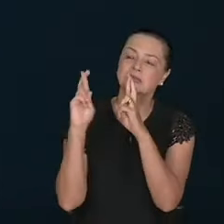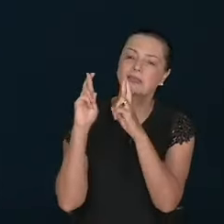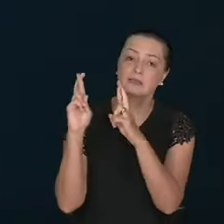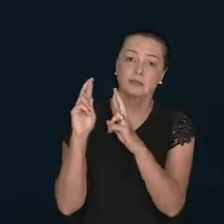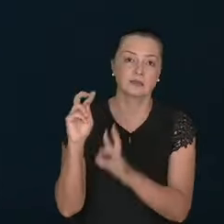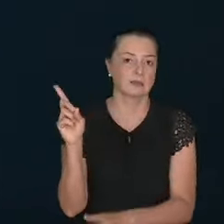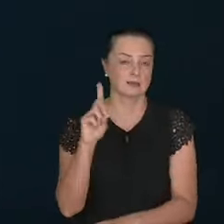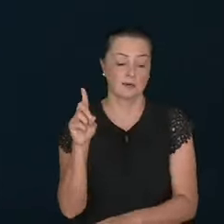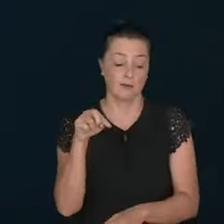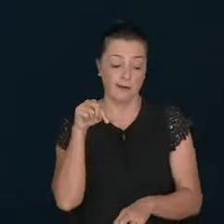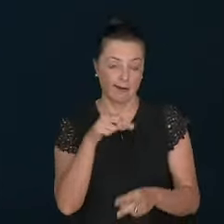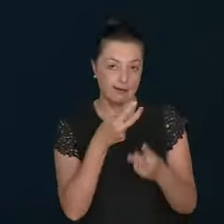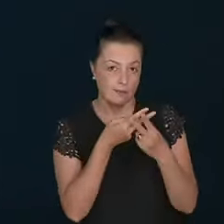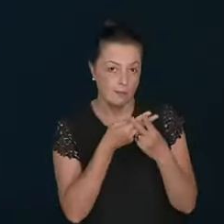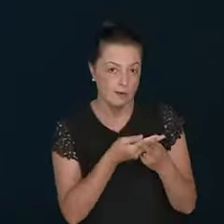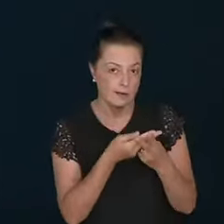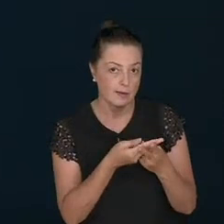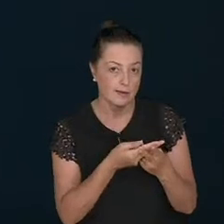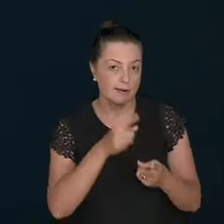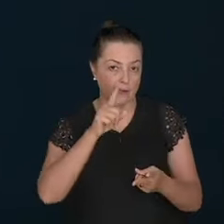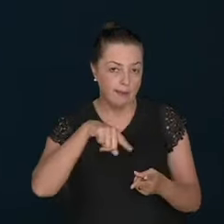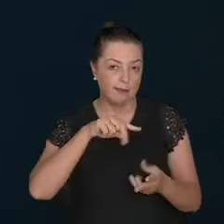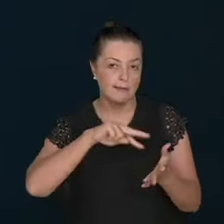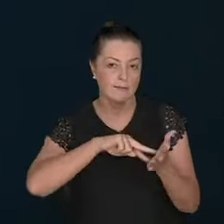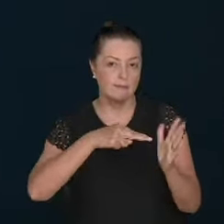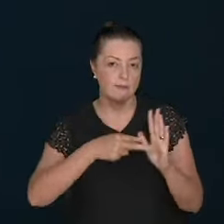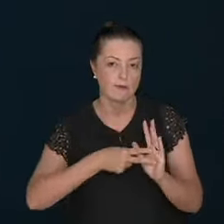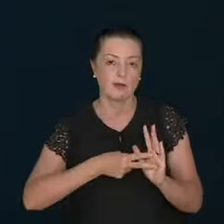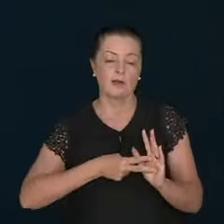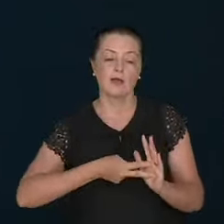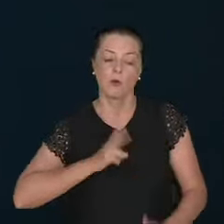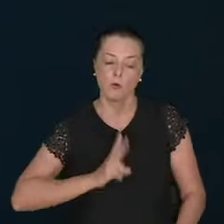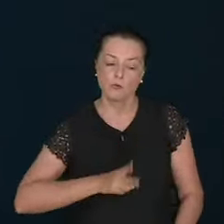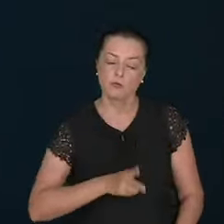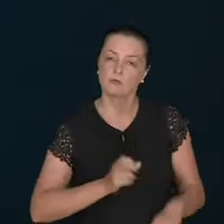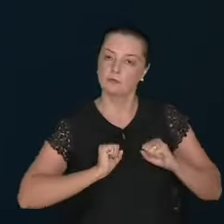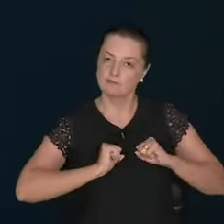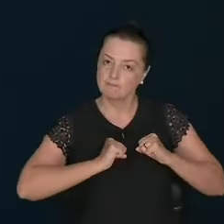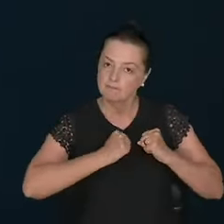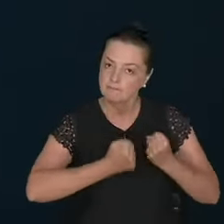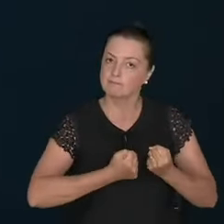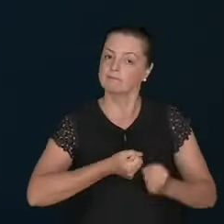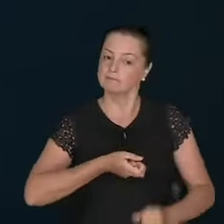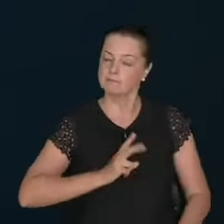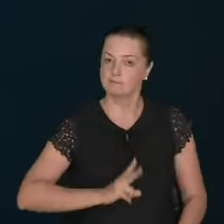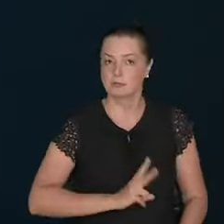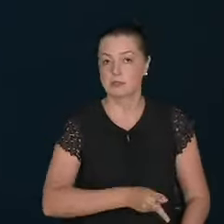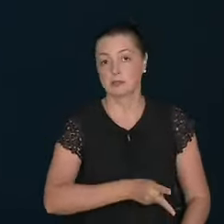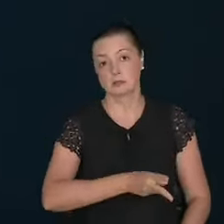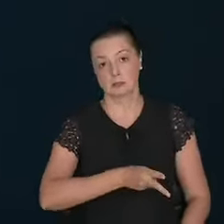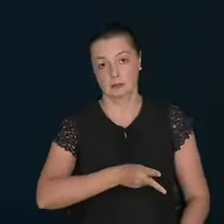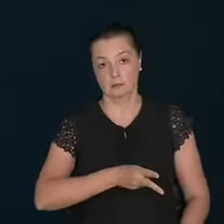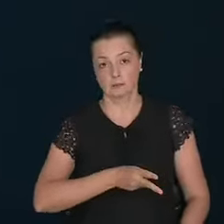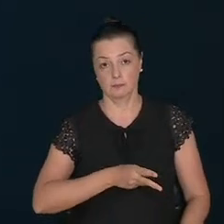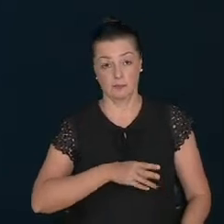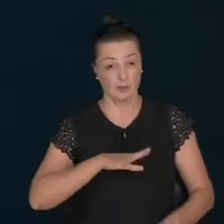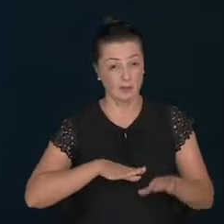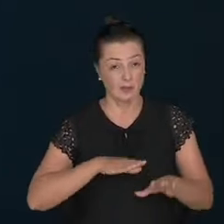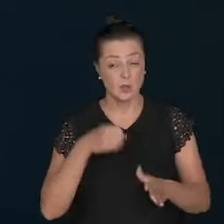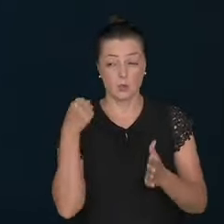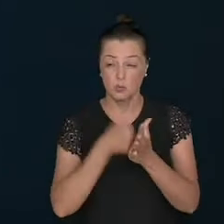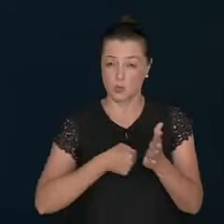This is the kind of patience that is being taught here. That perseverance, that resilience,